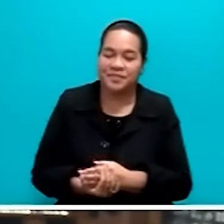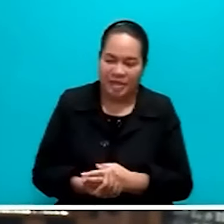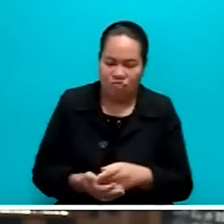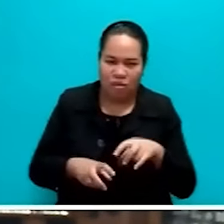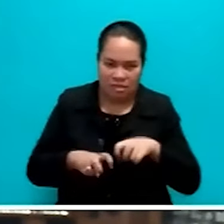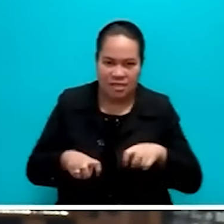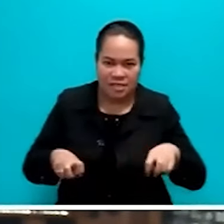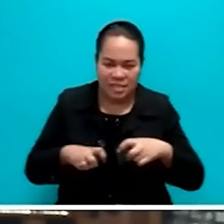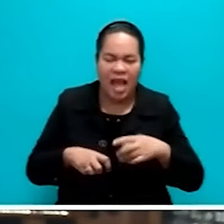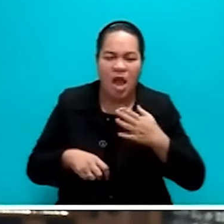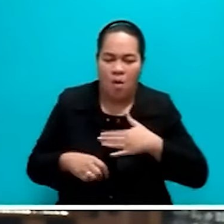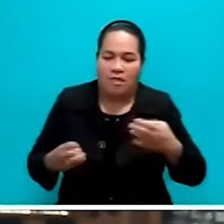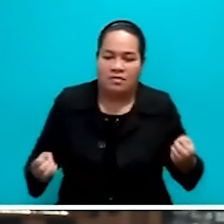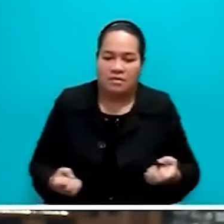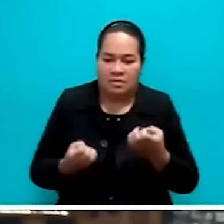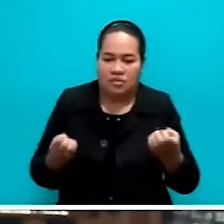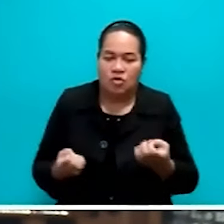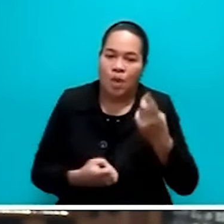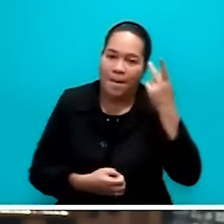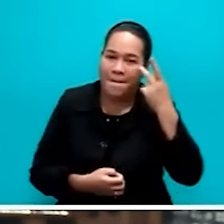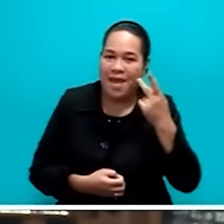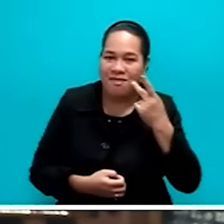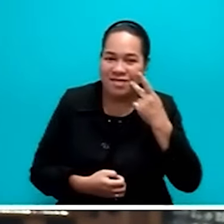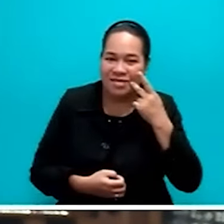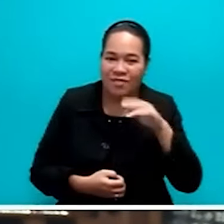some words of encouragement to the parents of those, course,